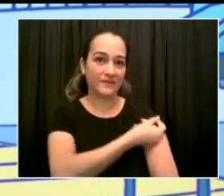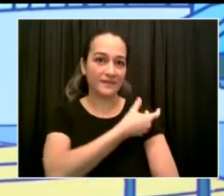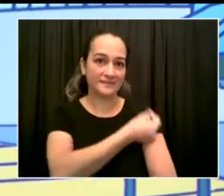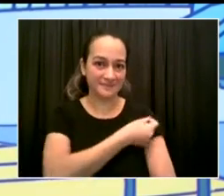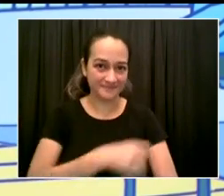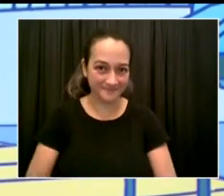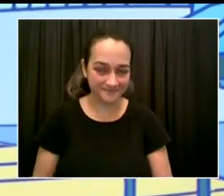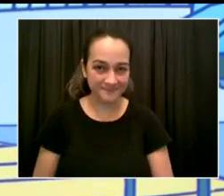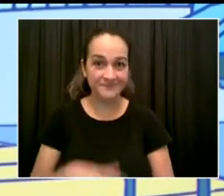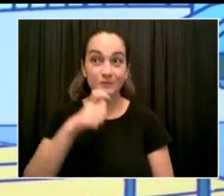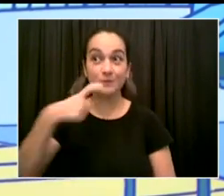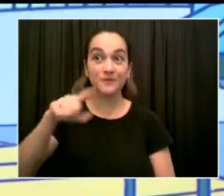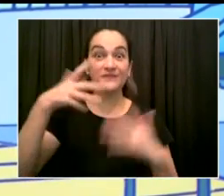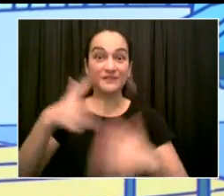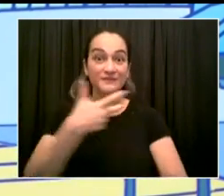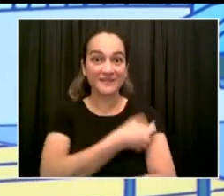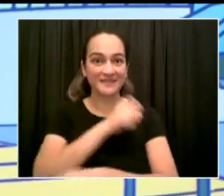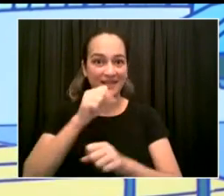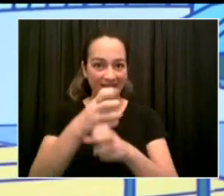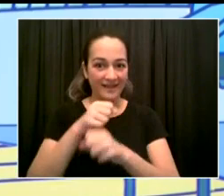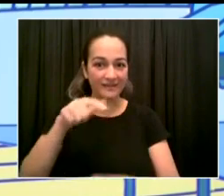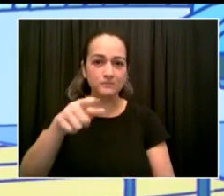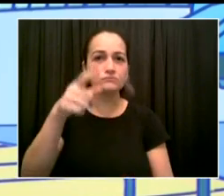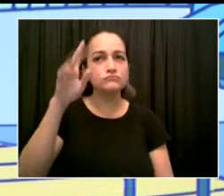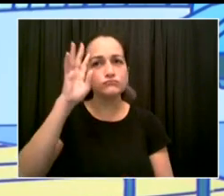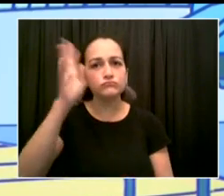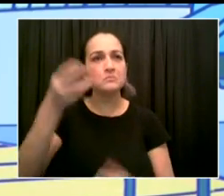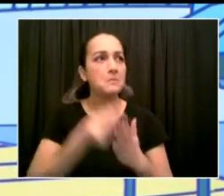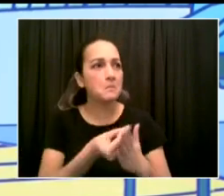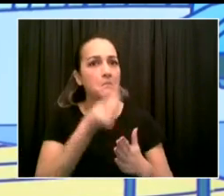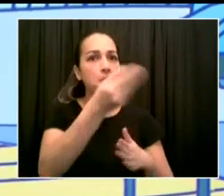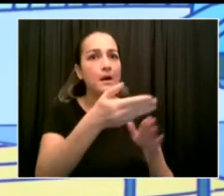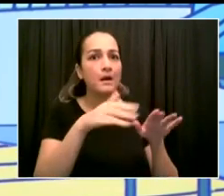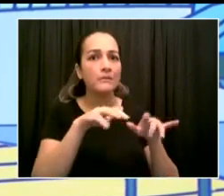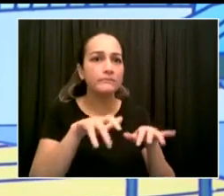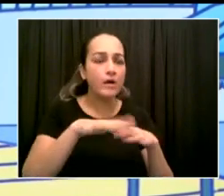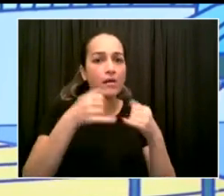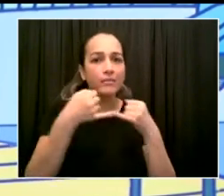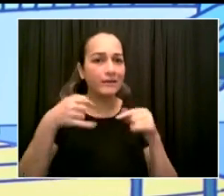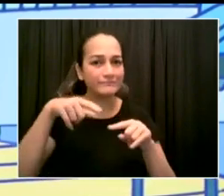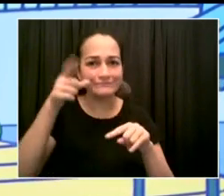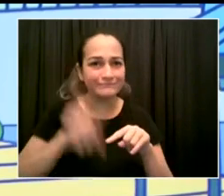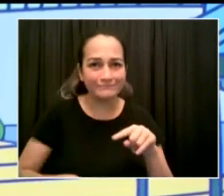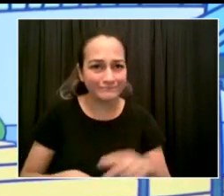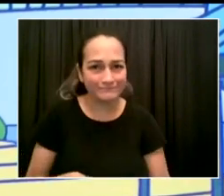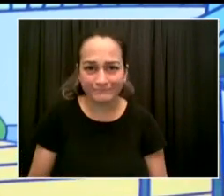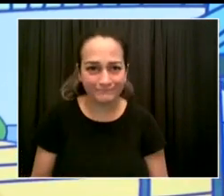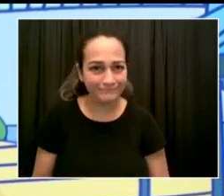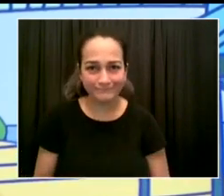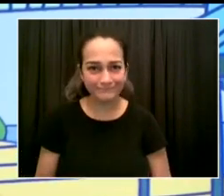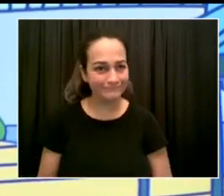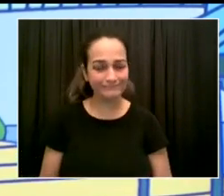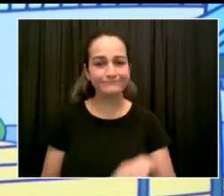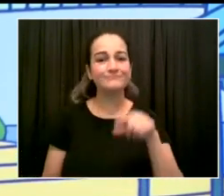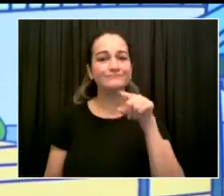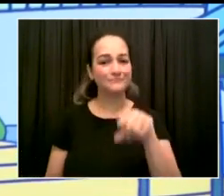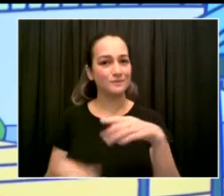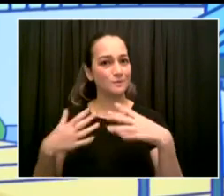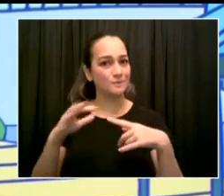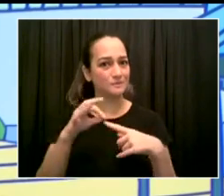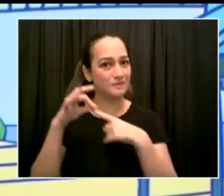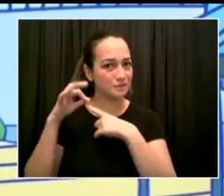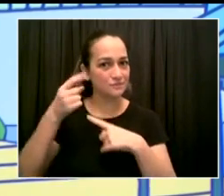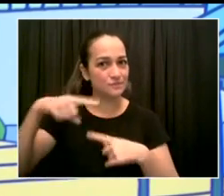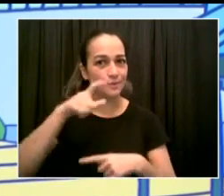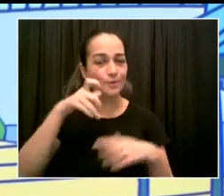evil. In this case, evil is COVID. I think you figured that out. So here is a great example of an effort